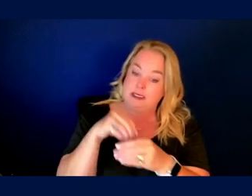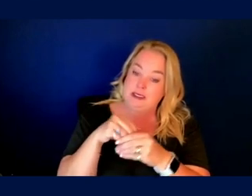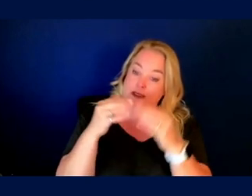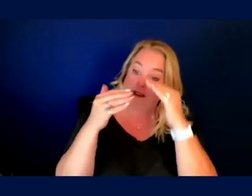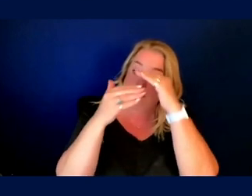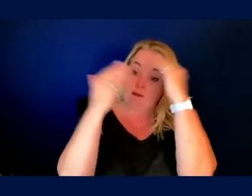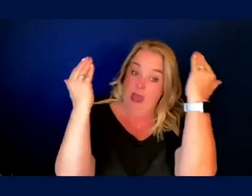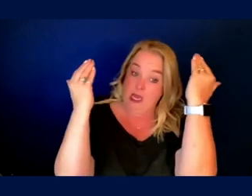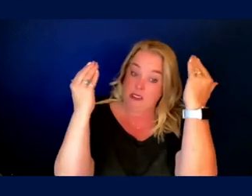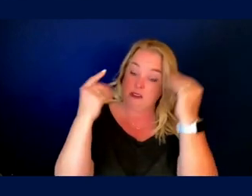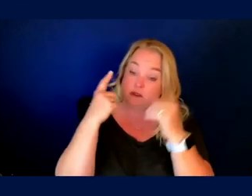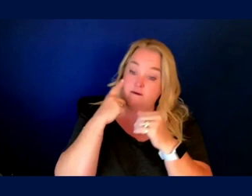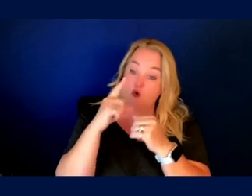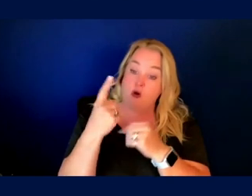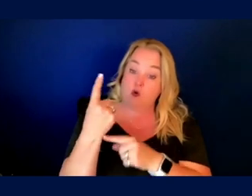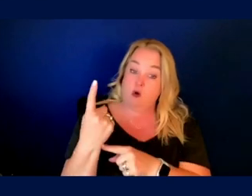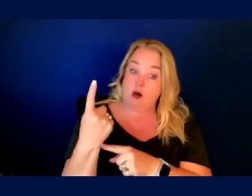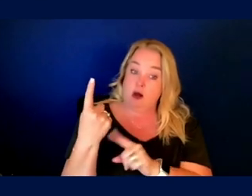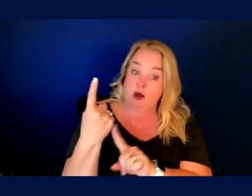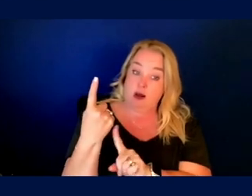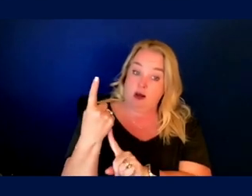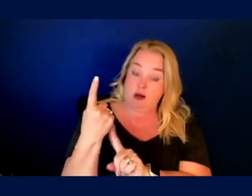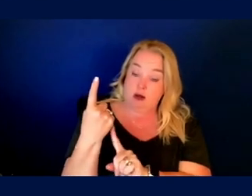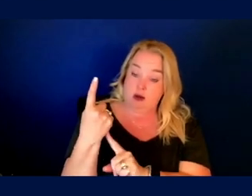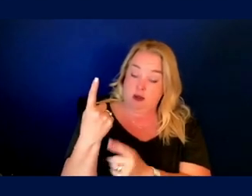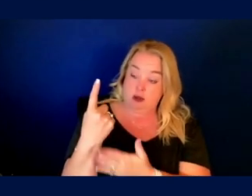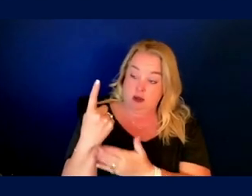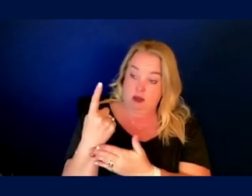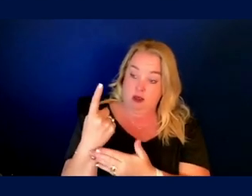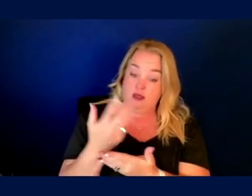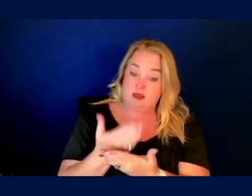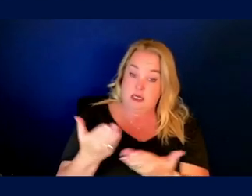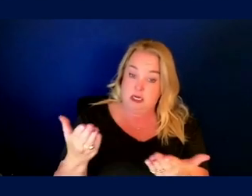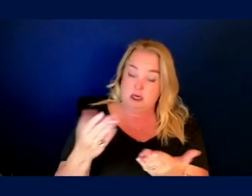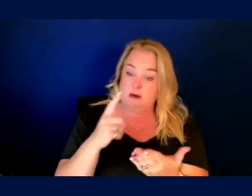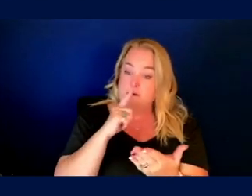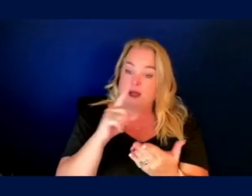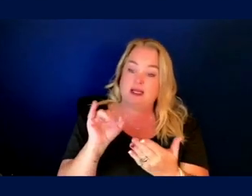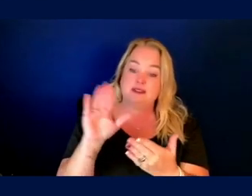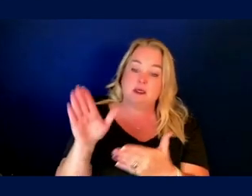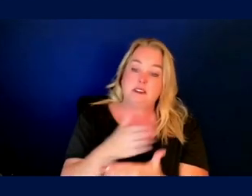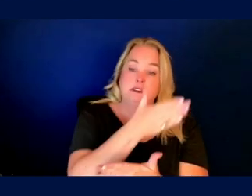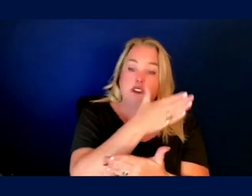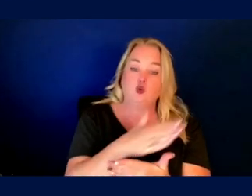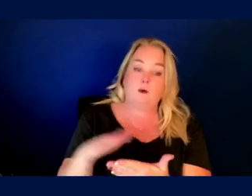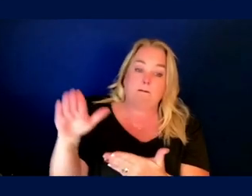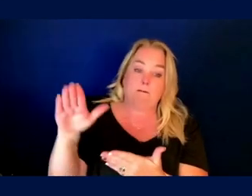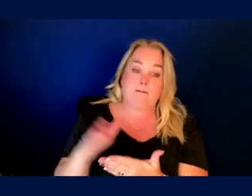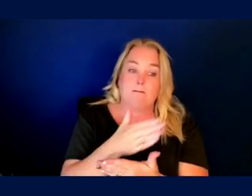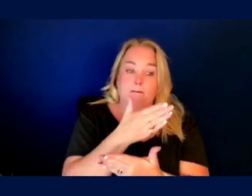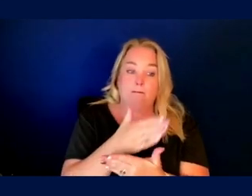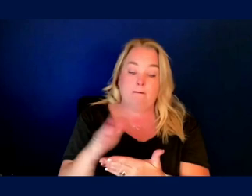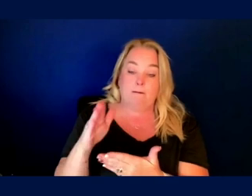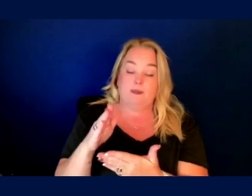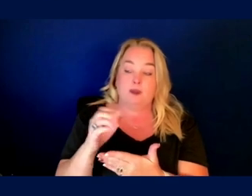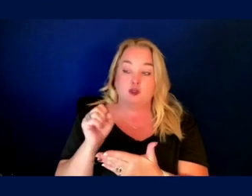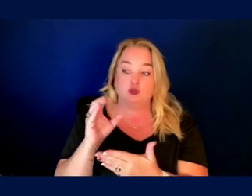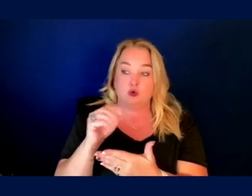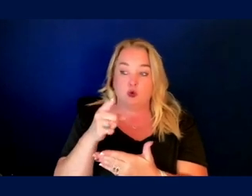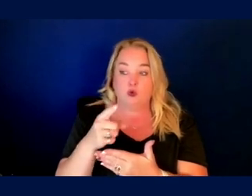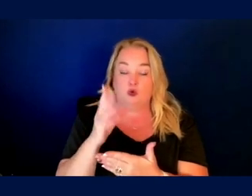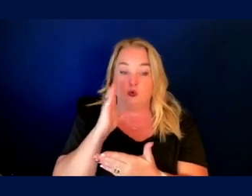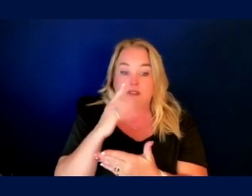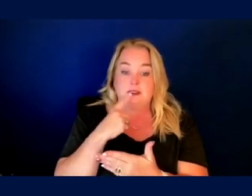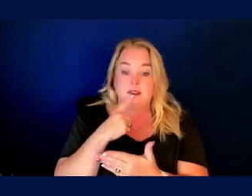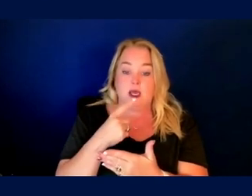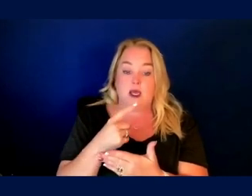as a, as a singularity, an outlier, in a sense, it's a continuum. So instead of saying, because I would be